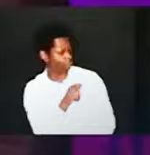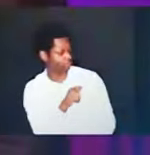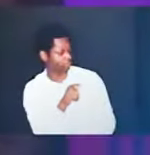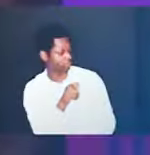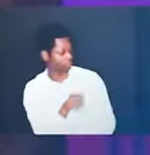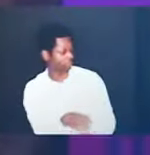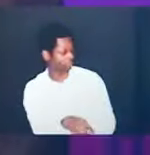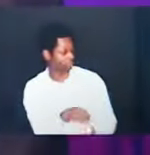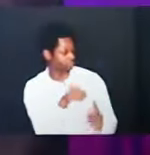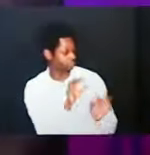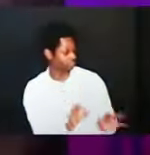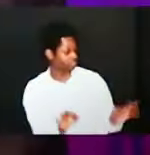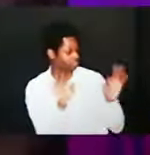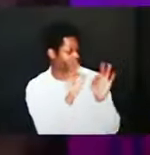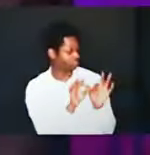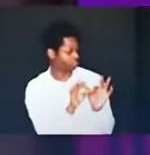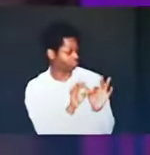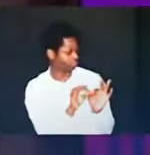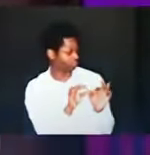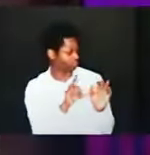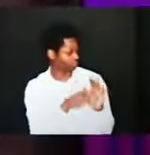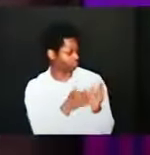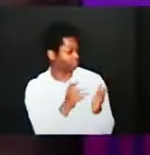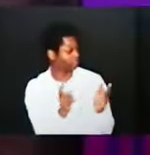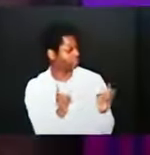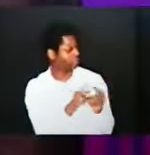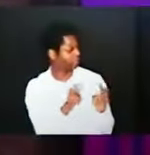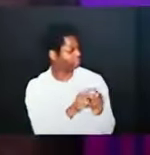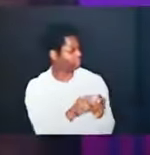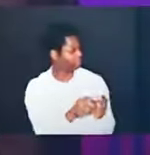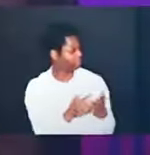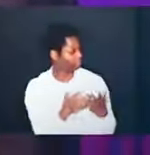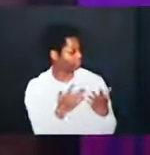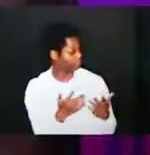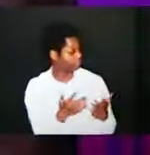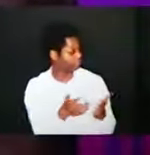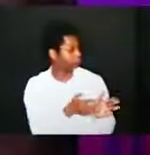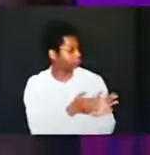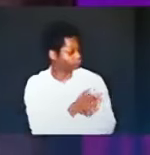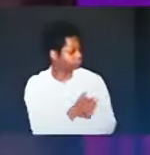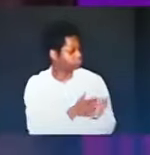inspiring transition in all literature